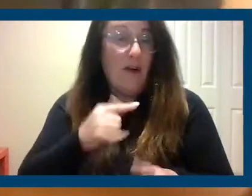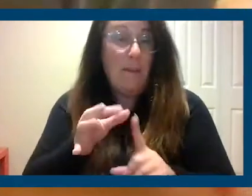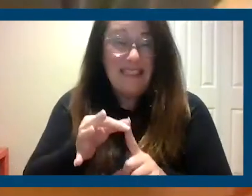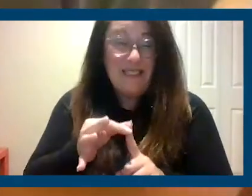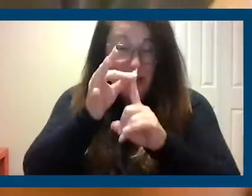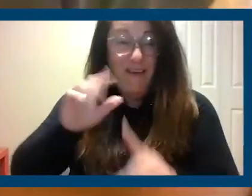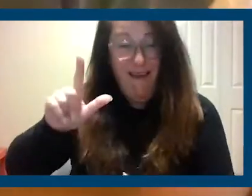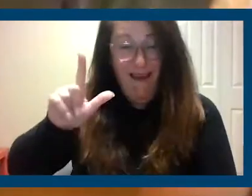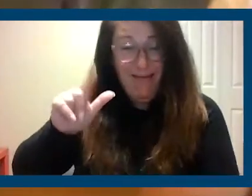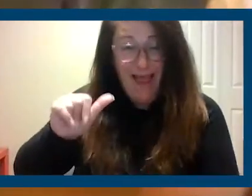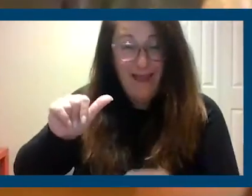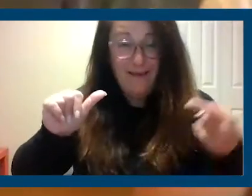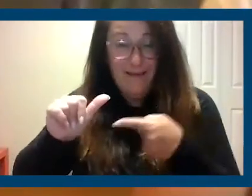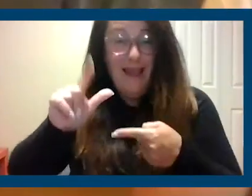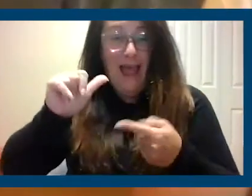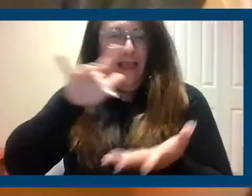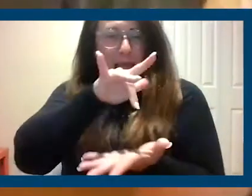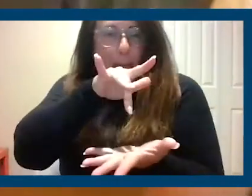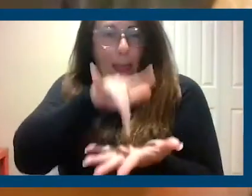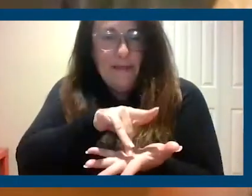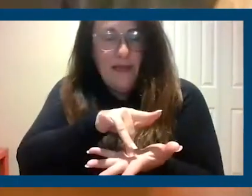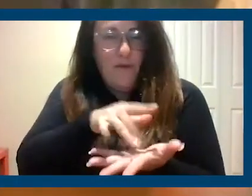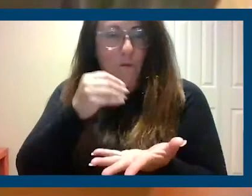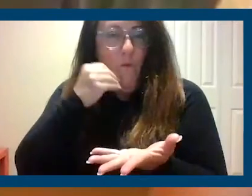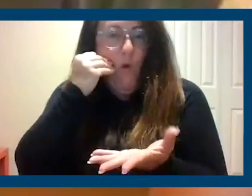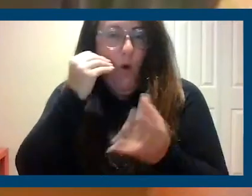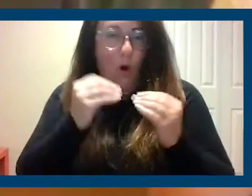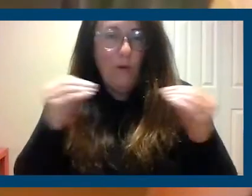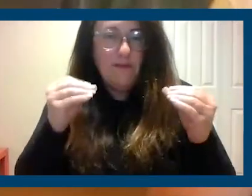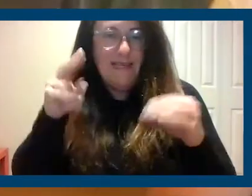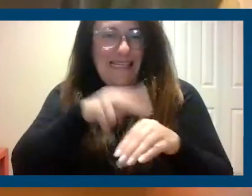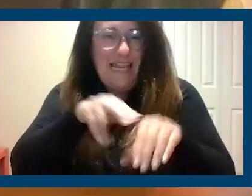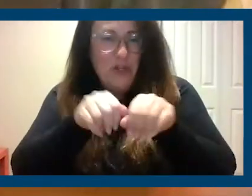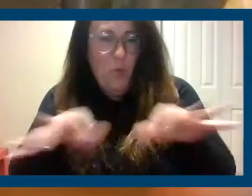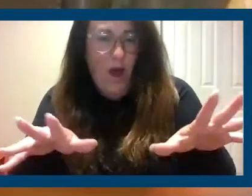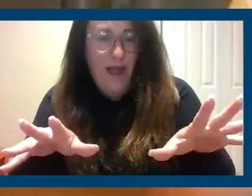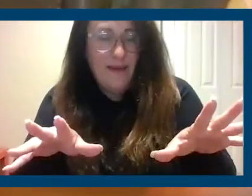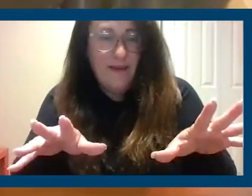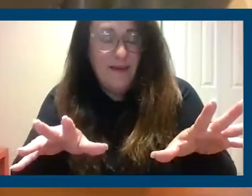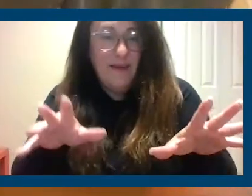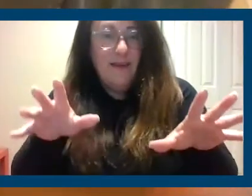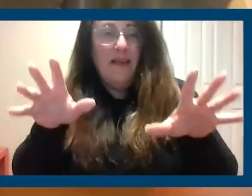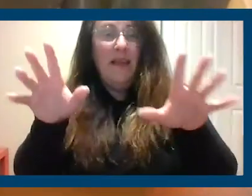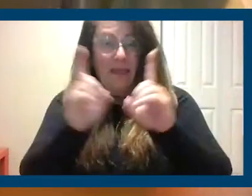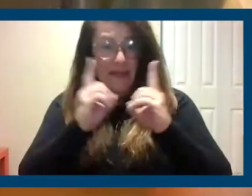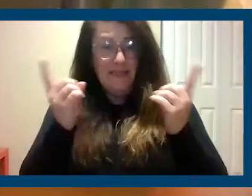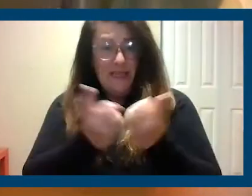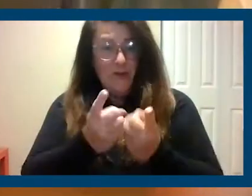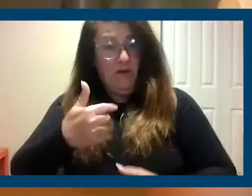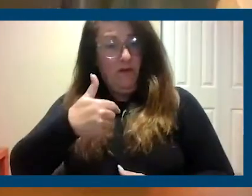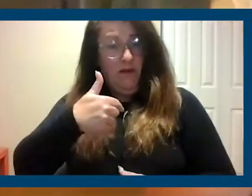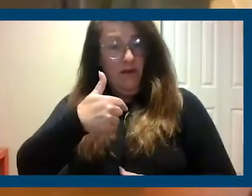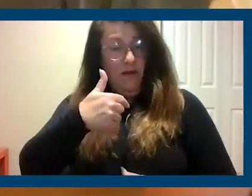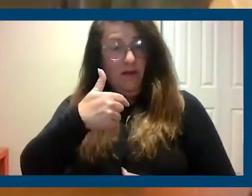Now, if Los Angeles is the epicenter of our homelessness nationwide, then the district that I am about to